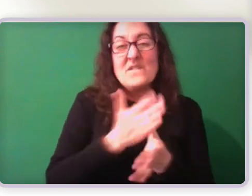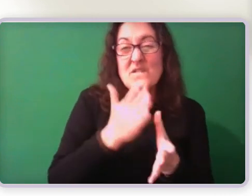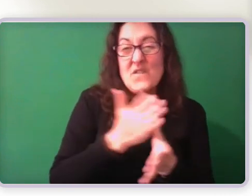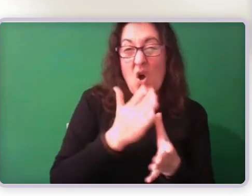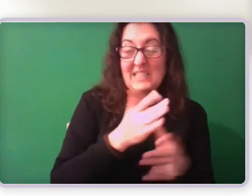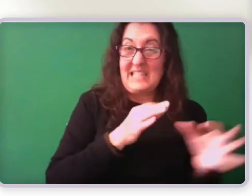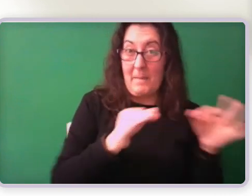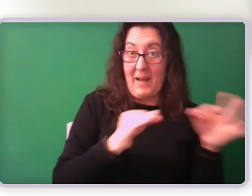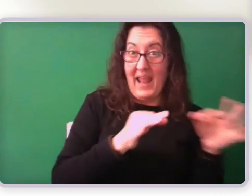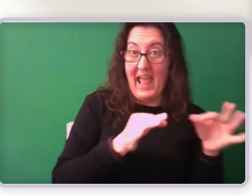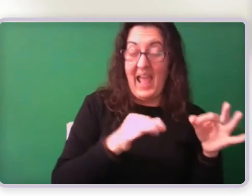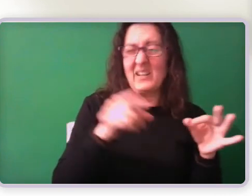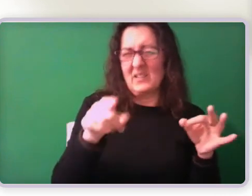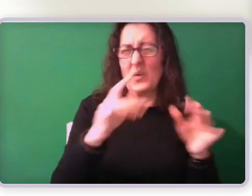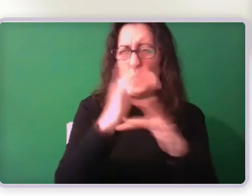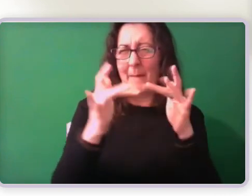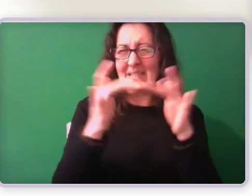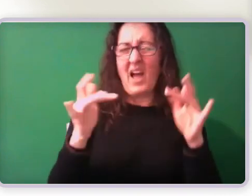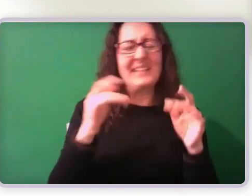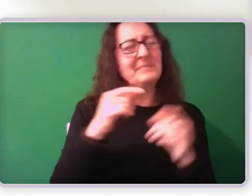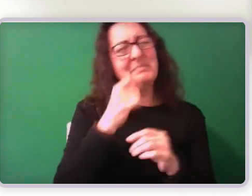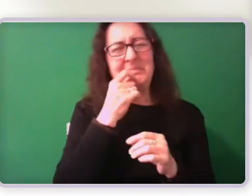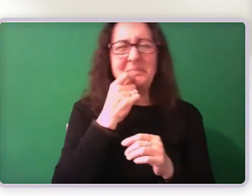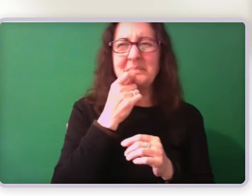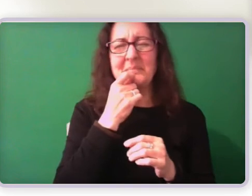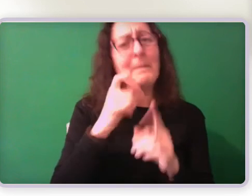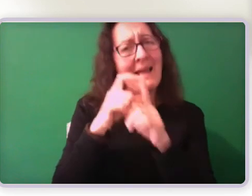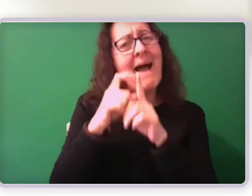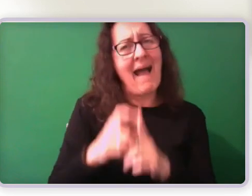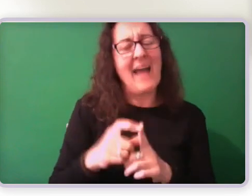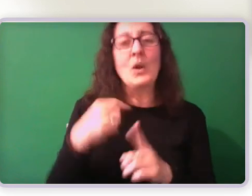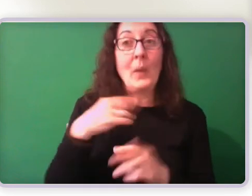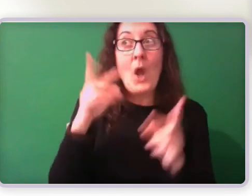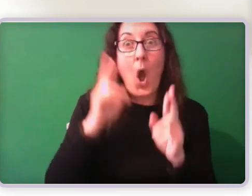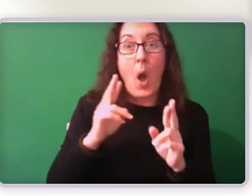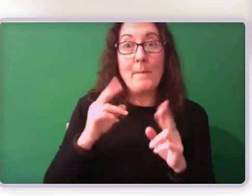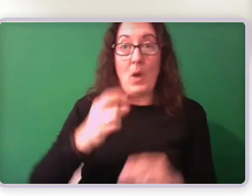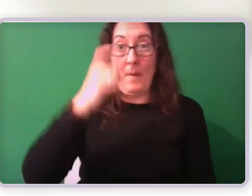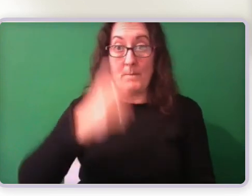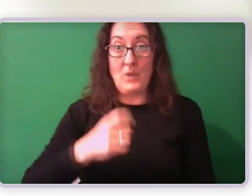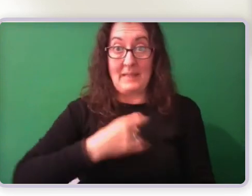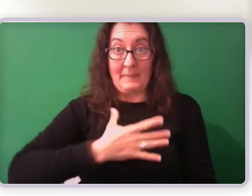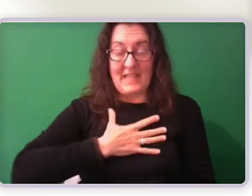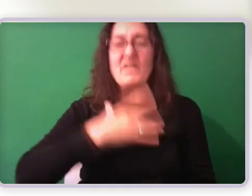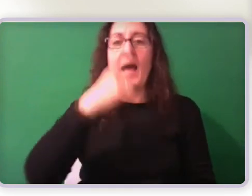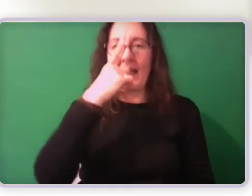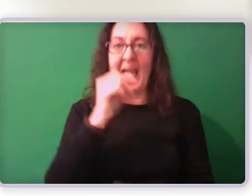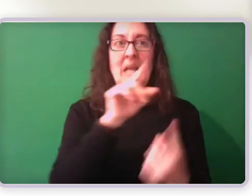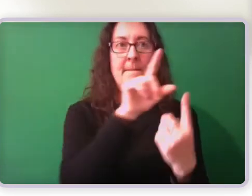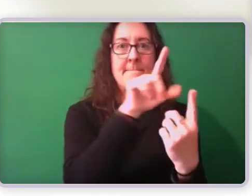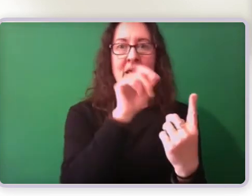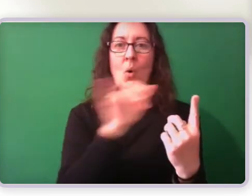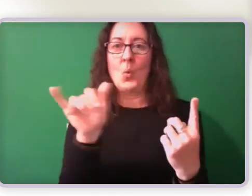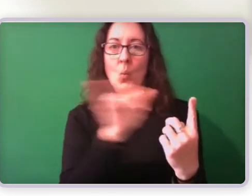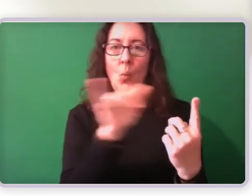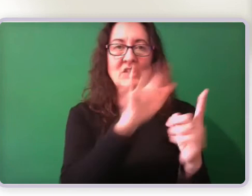that if a person can narrow down which tables are relevant to them, they may have an easier time of diving in and